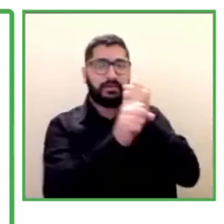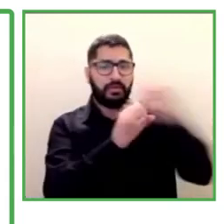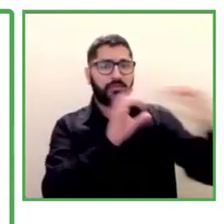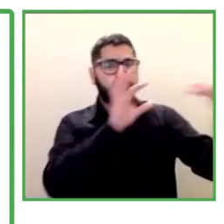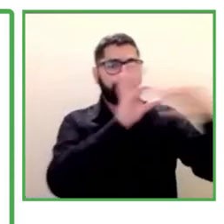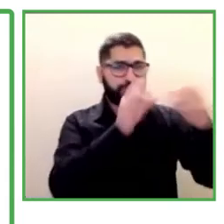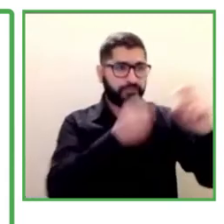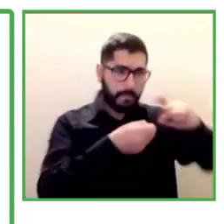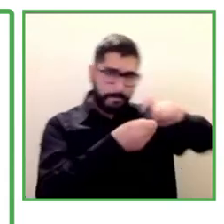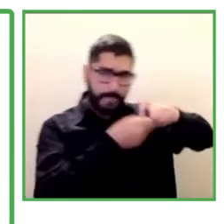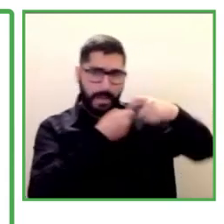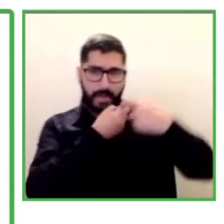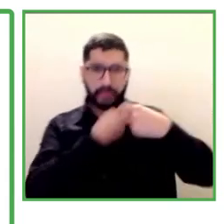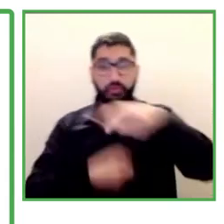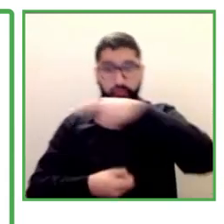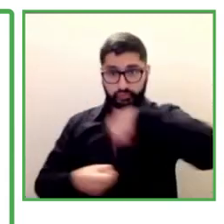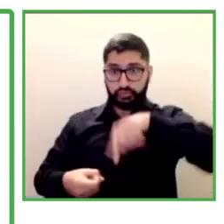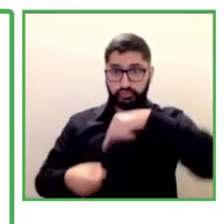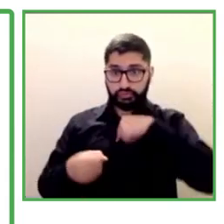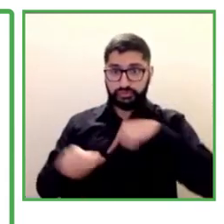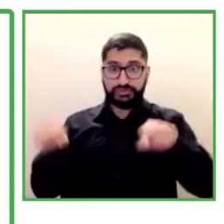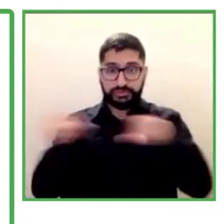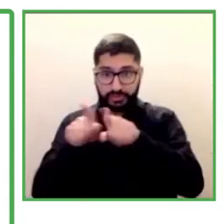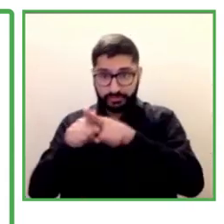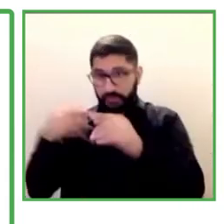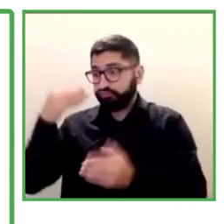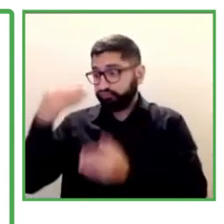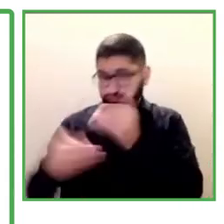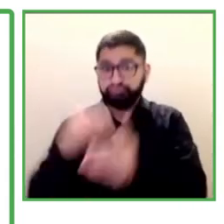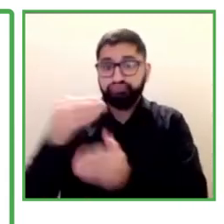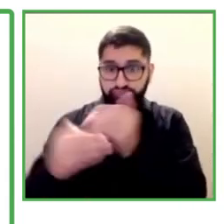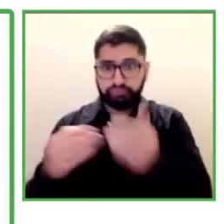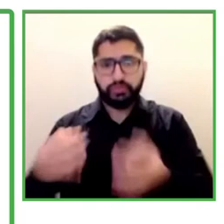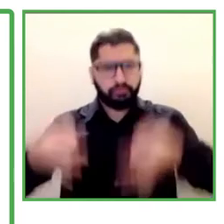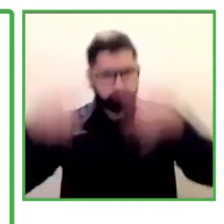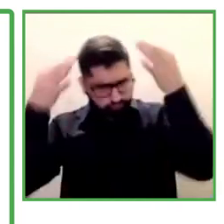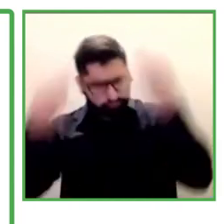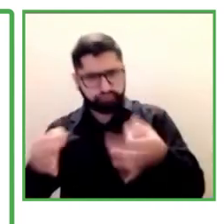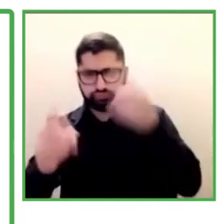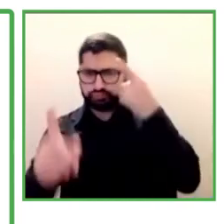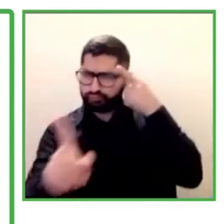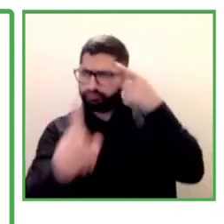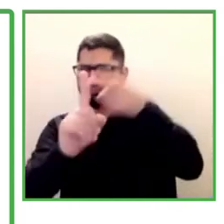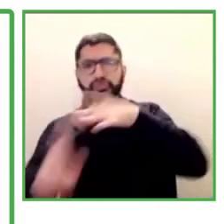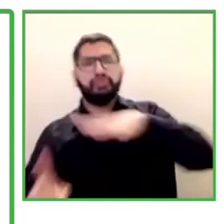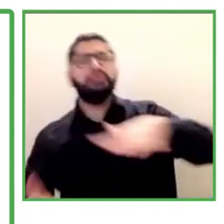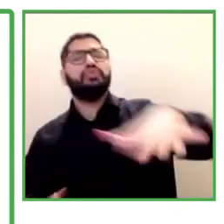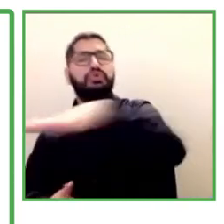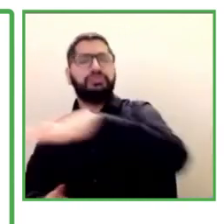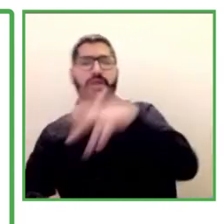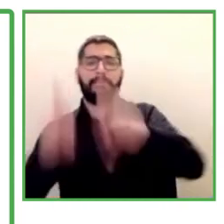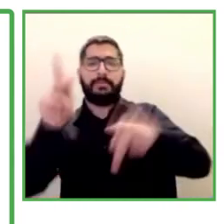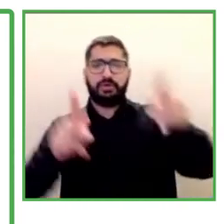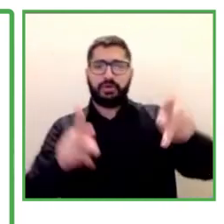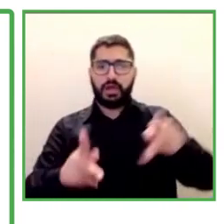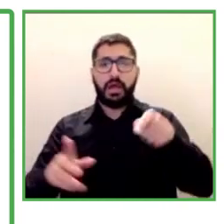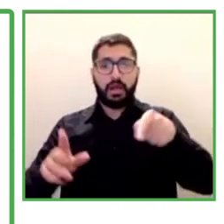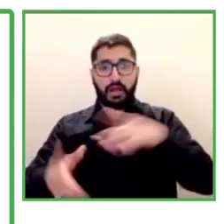of this mutual . This is like a social security, the associations,